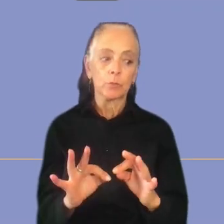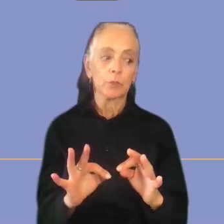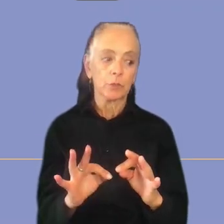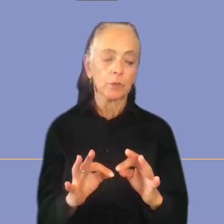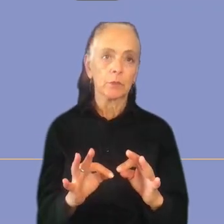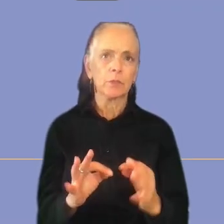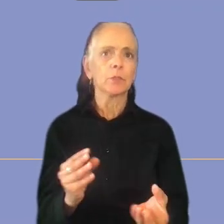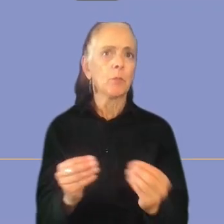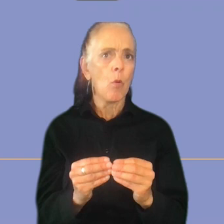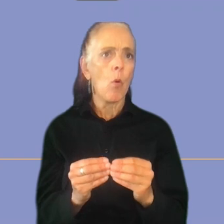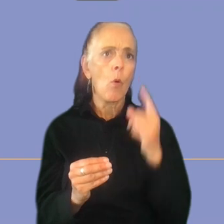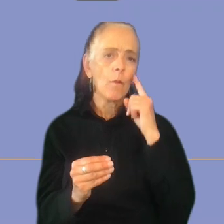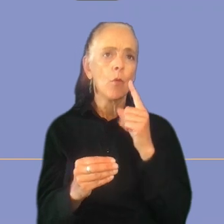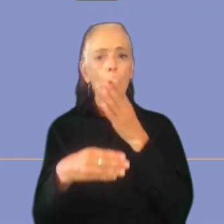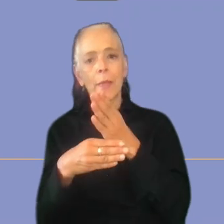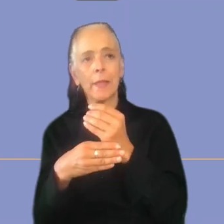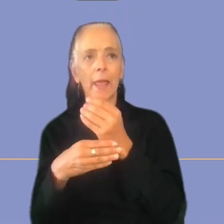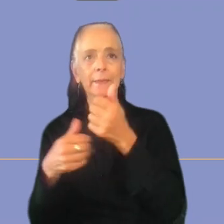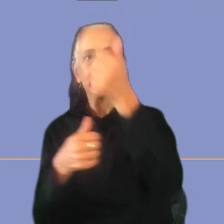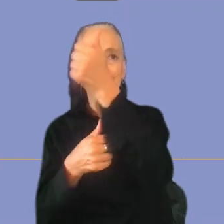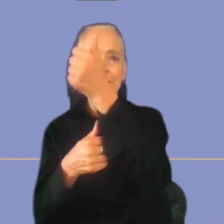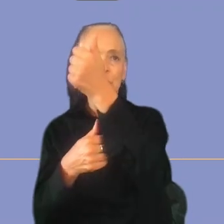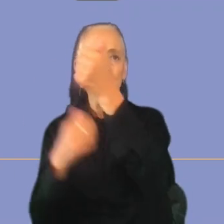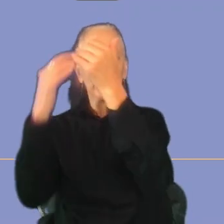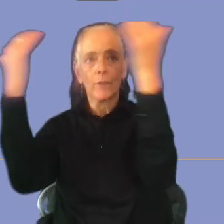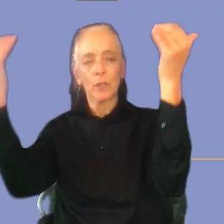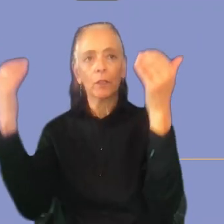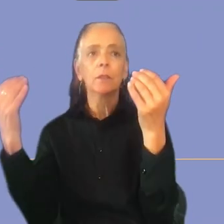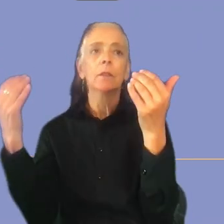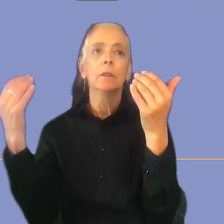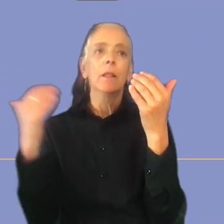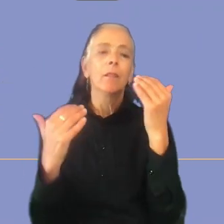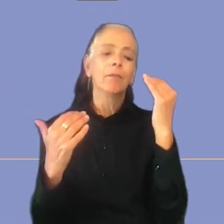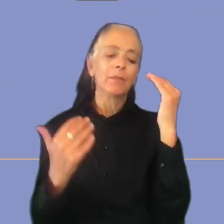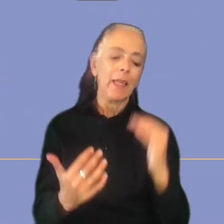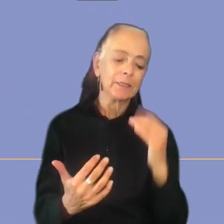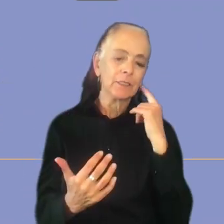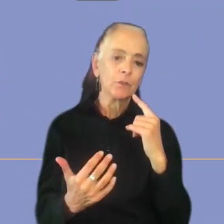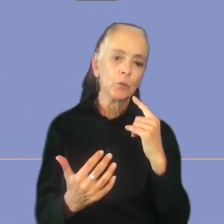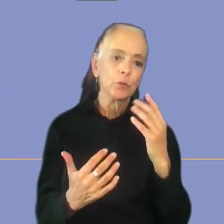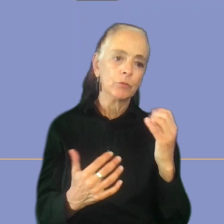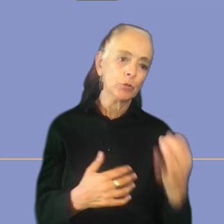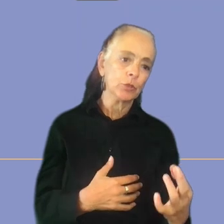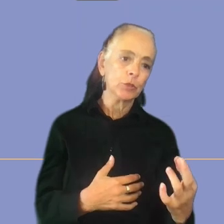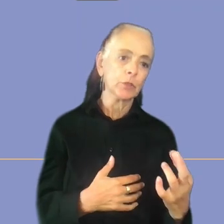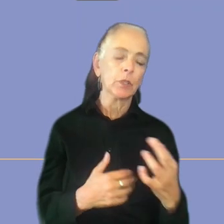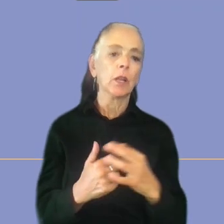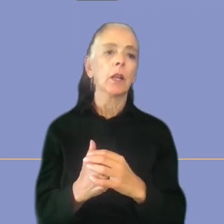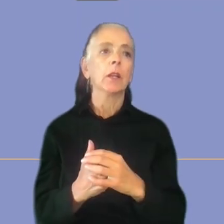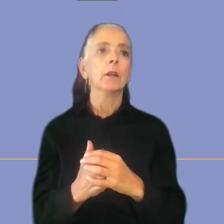for mid and senior positions and less for junior and senior. And so for junior it might just be that